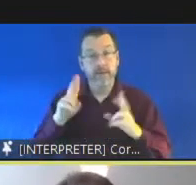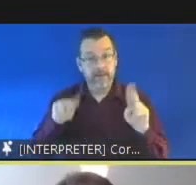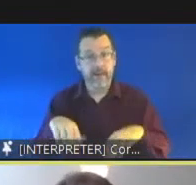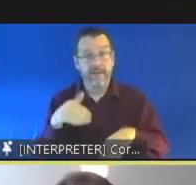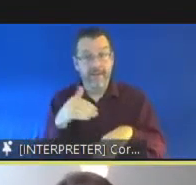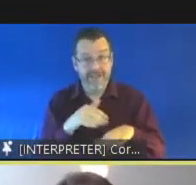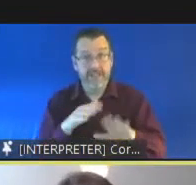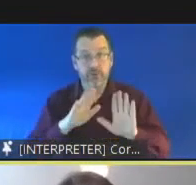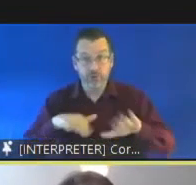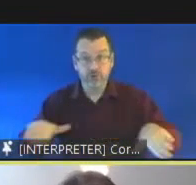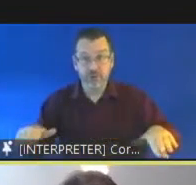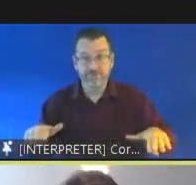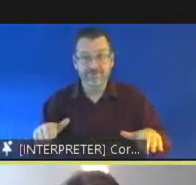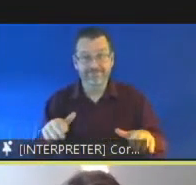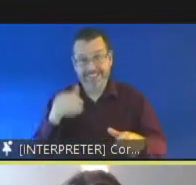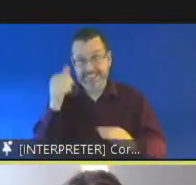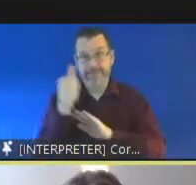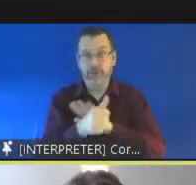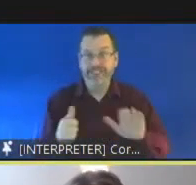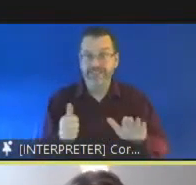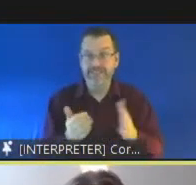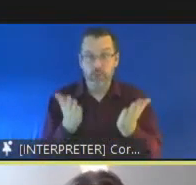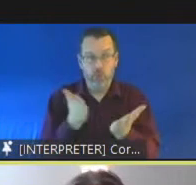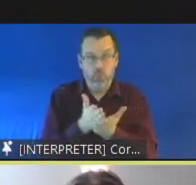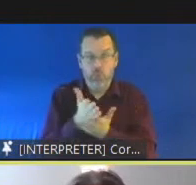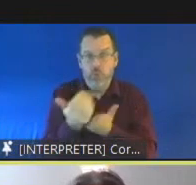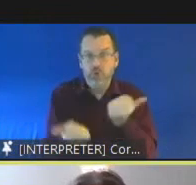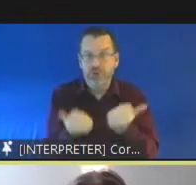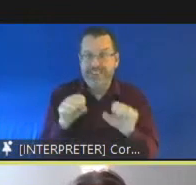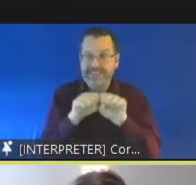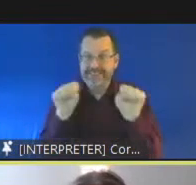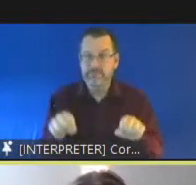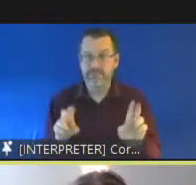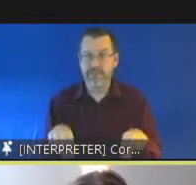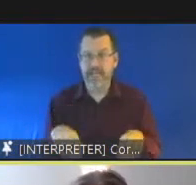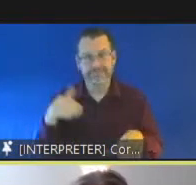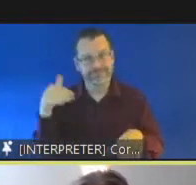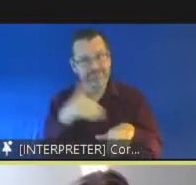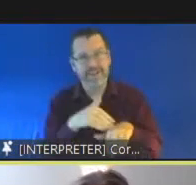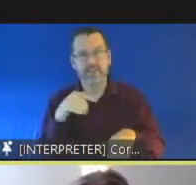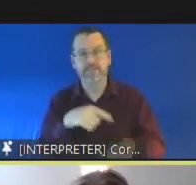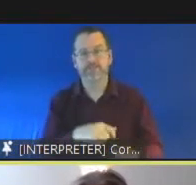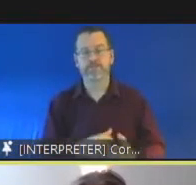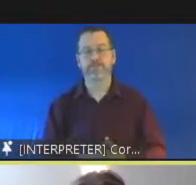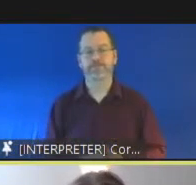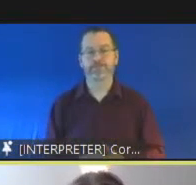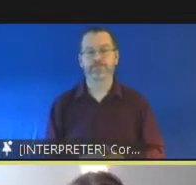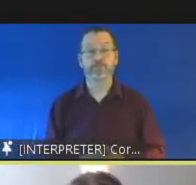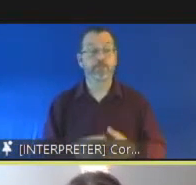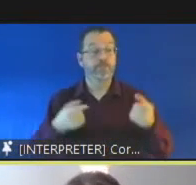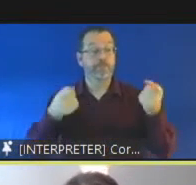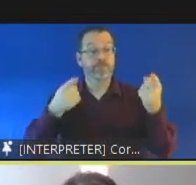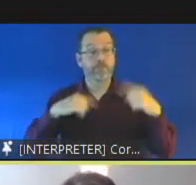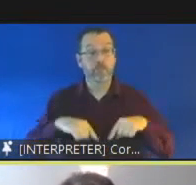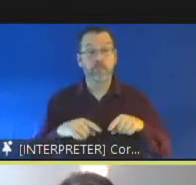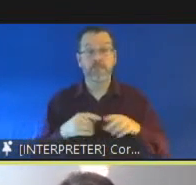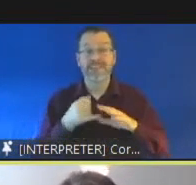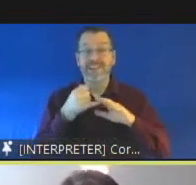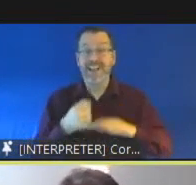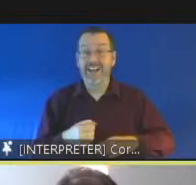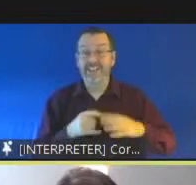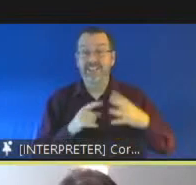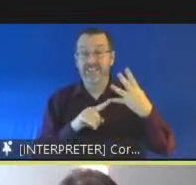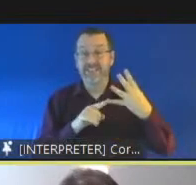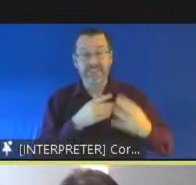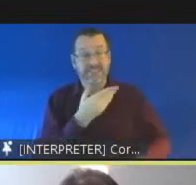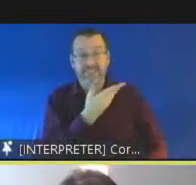experience justice um and then finally um we know this this emerging um